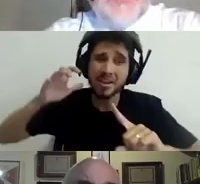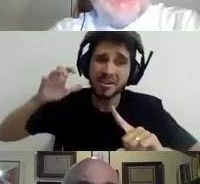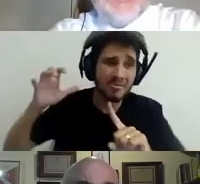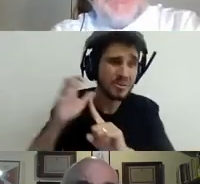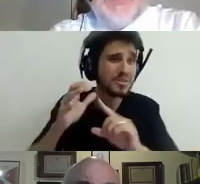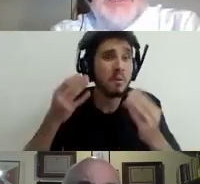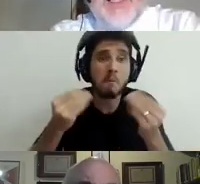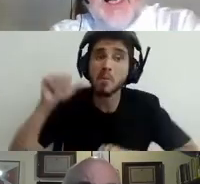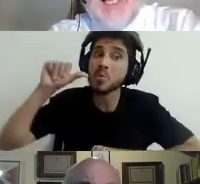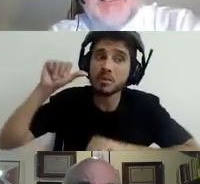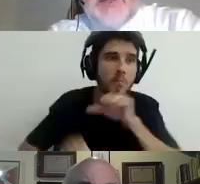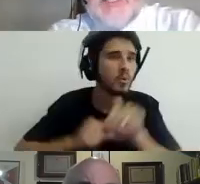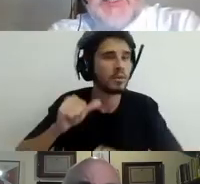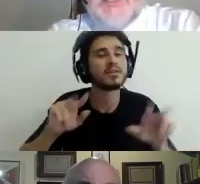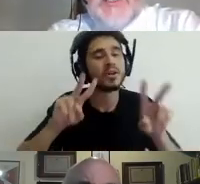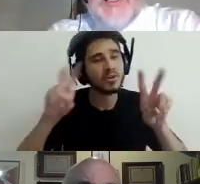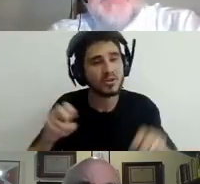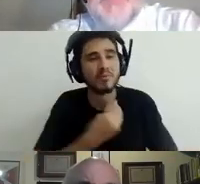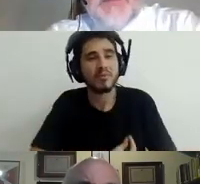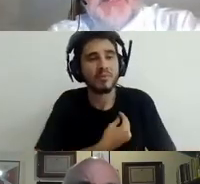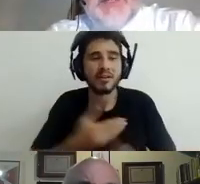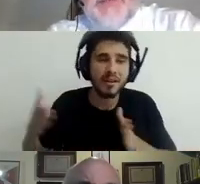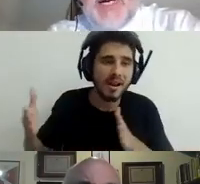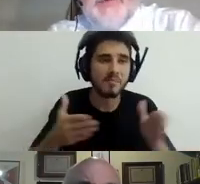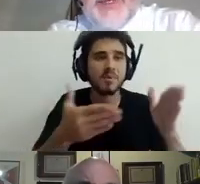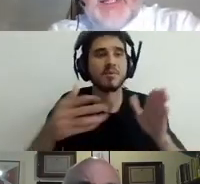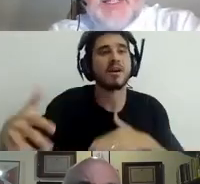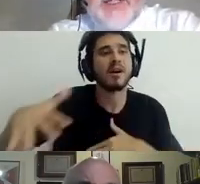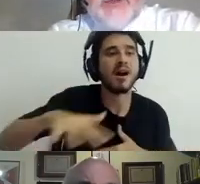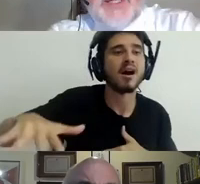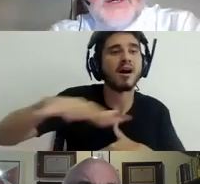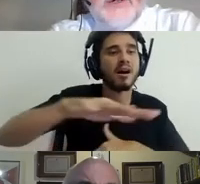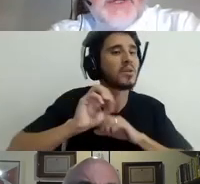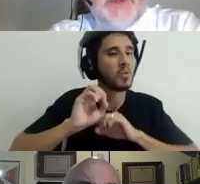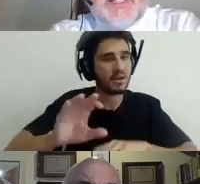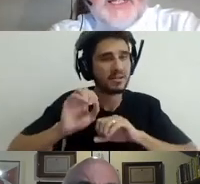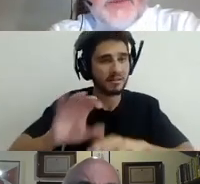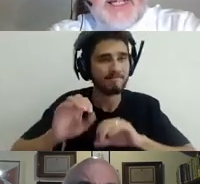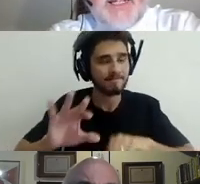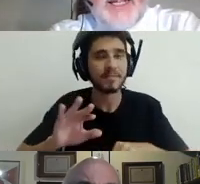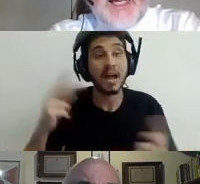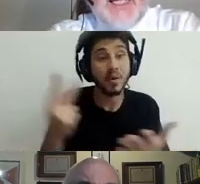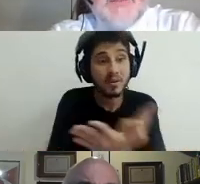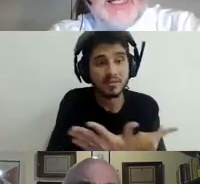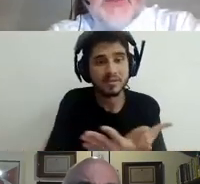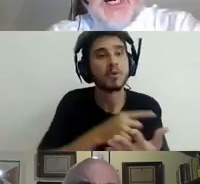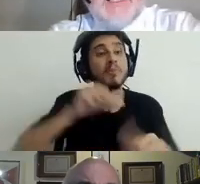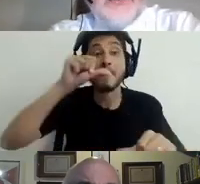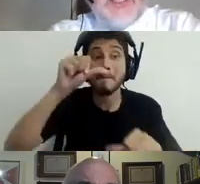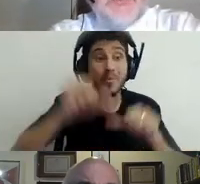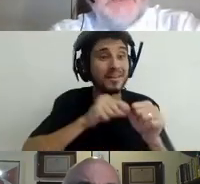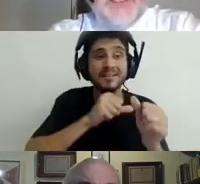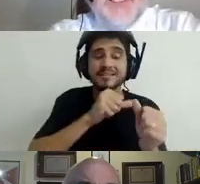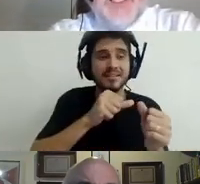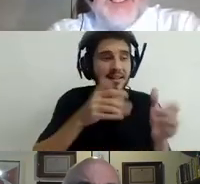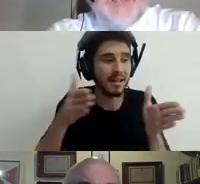of students, especially at the transition point between primary and secondary or between secondary and then the entry into higher